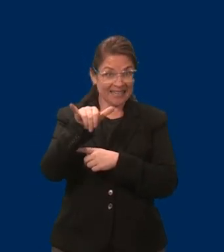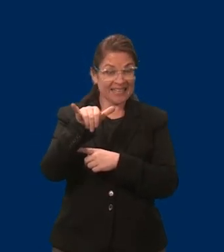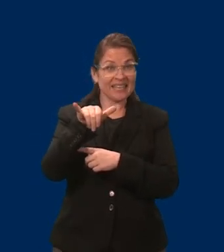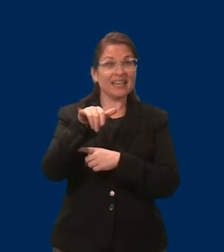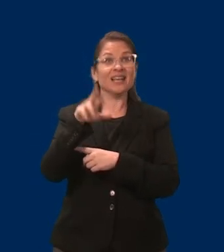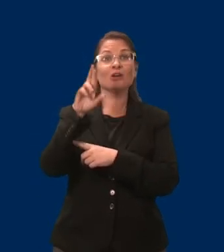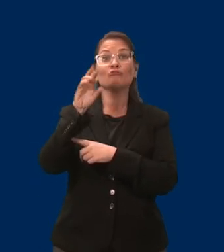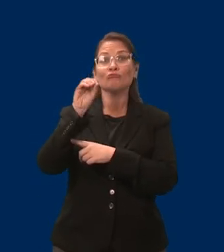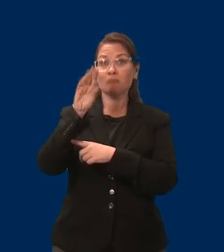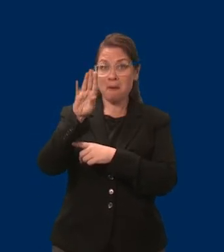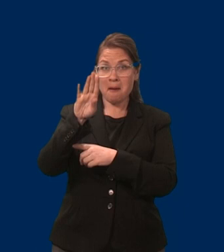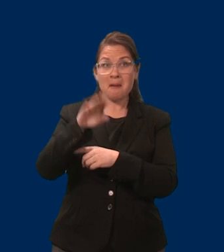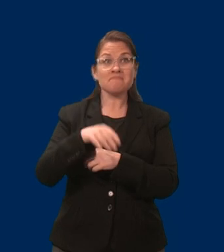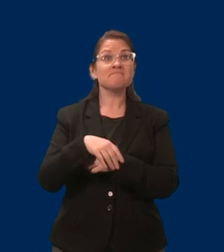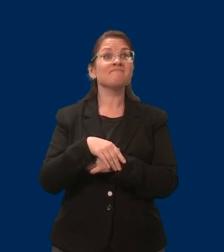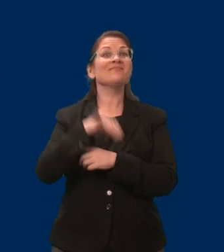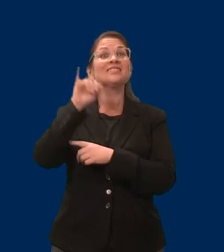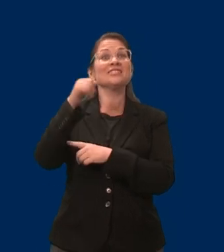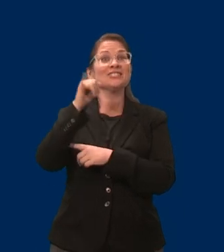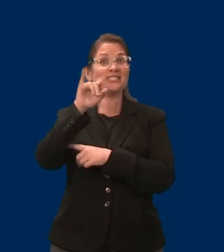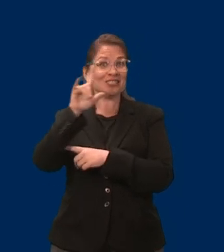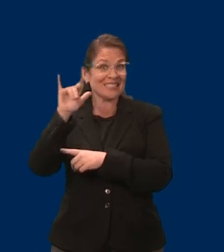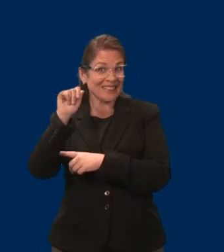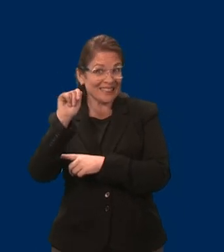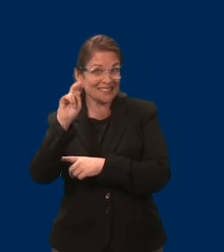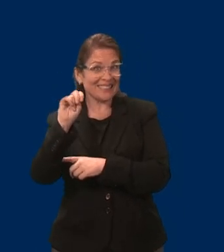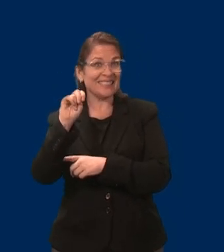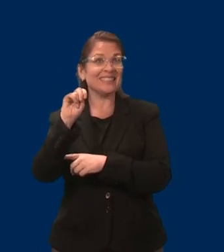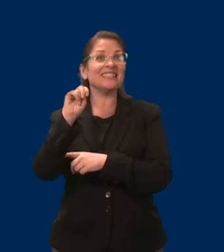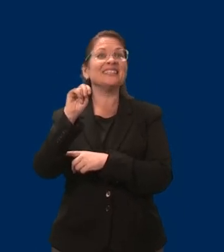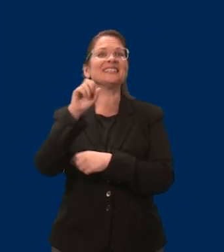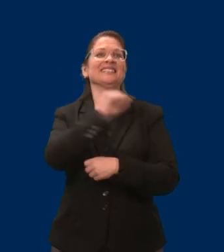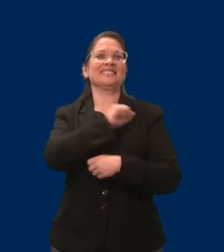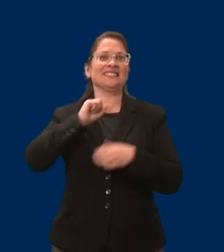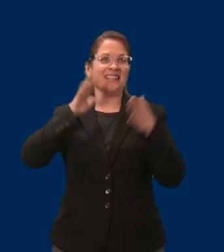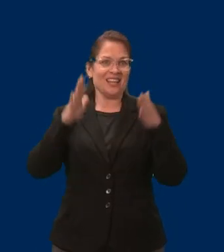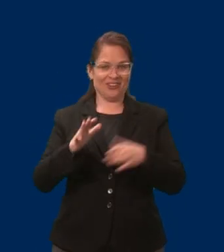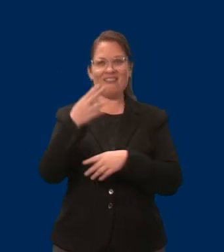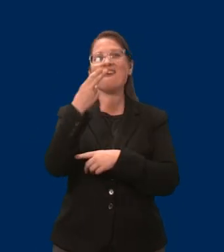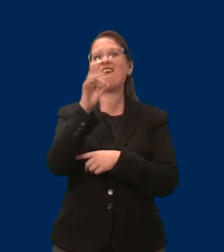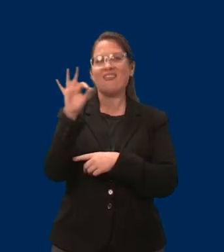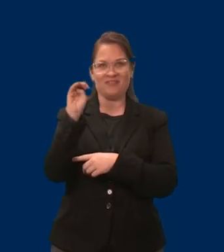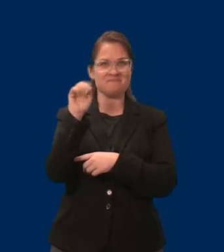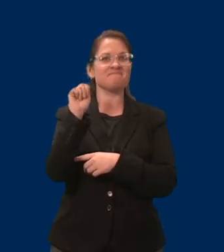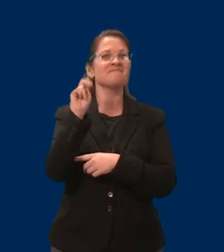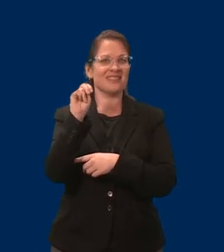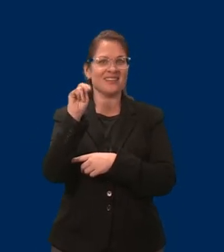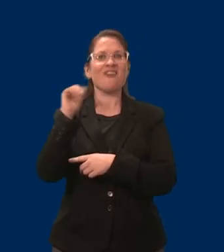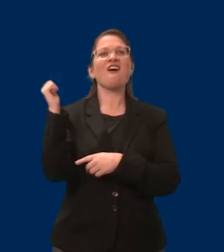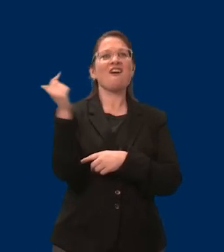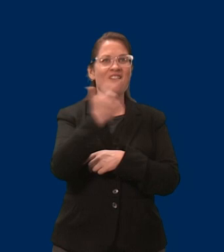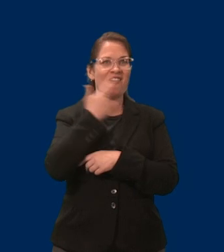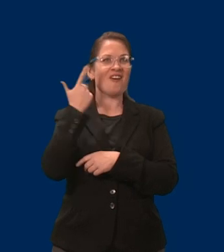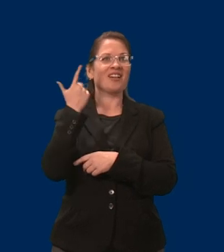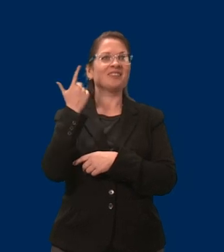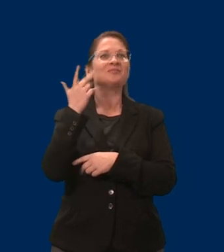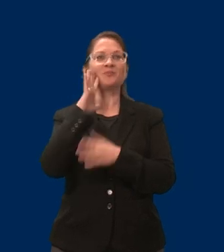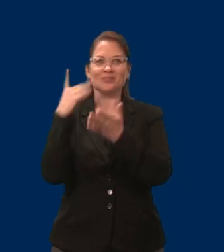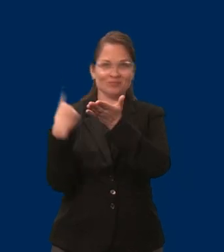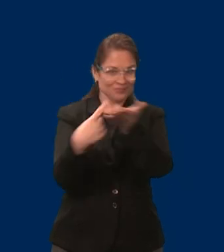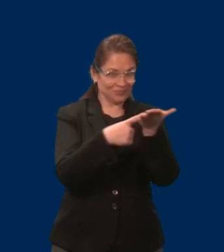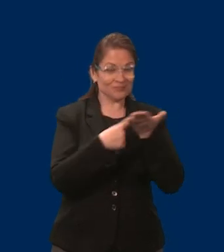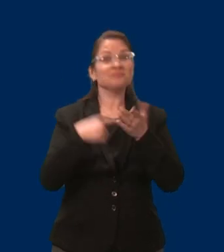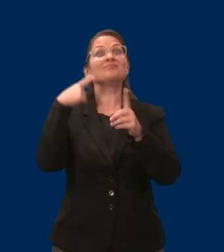Nelson, plus Senator John Hoffman and Senator Jim Abler. I'll hand it off now to